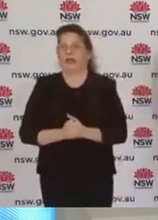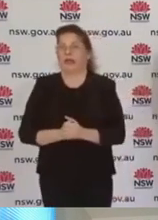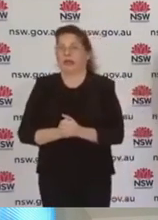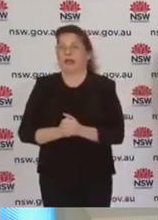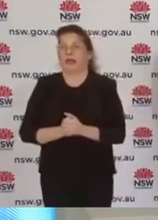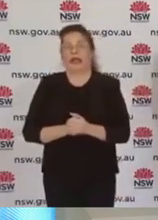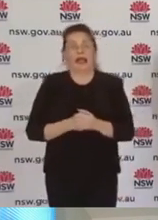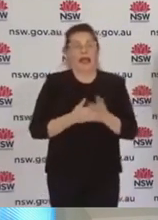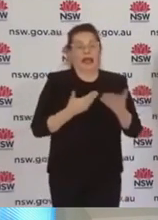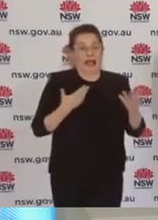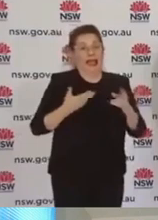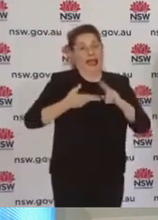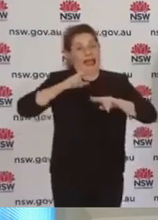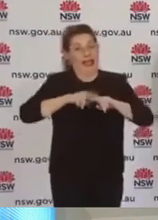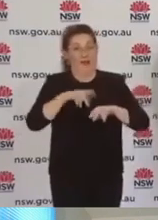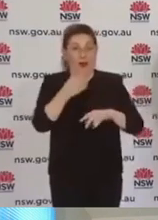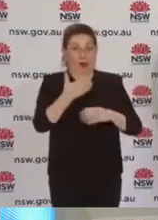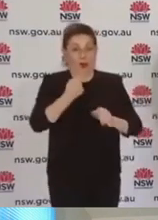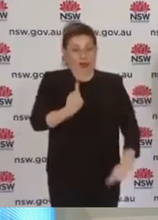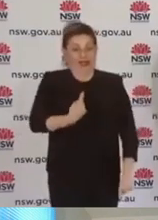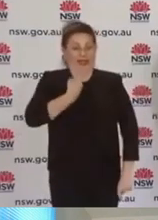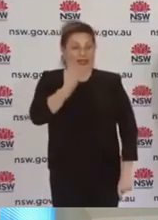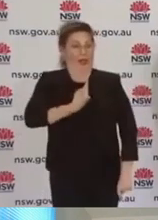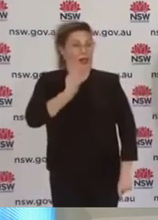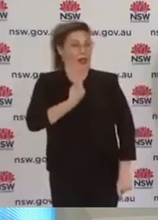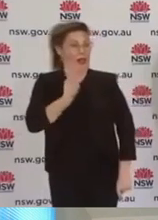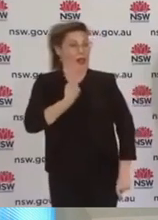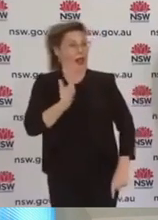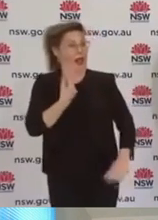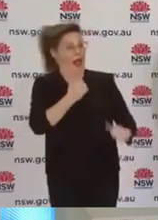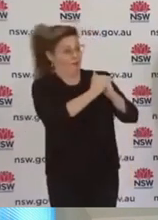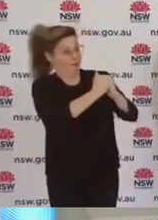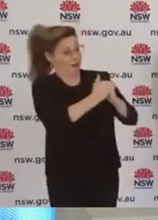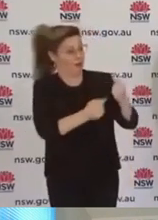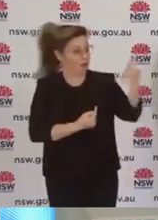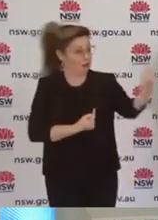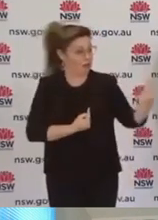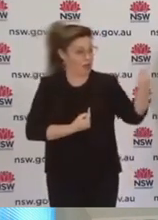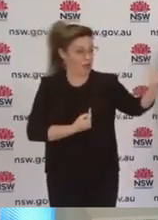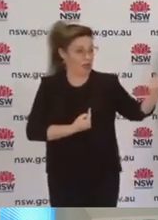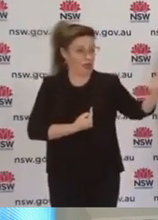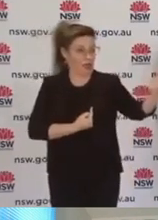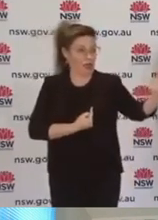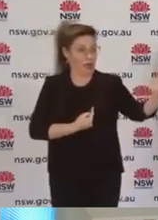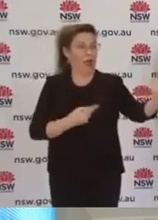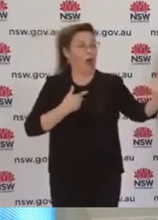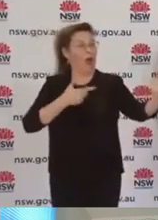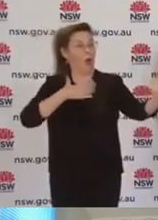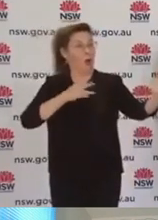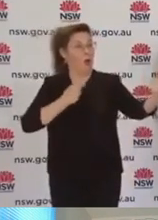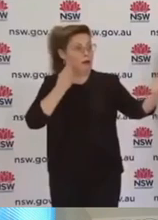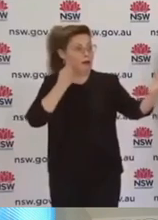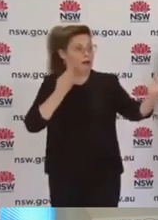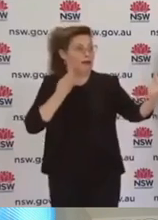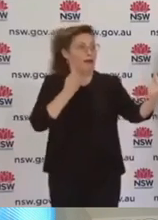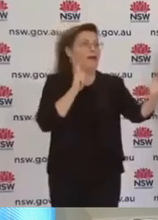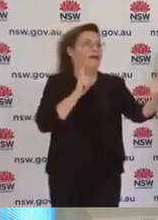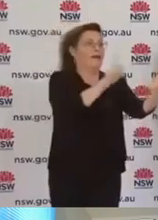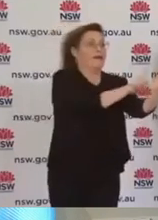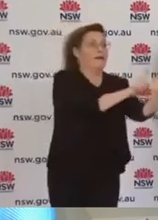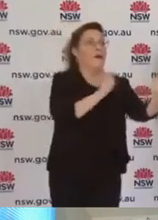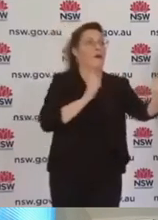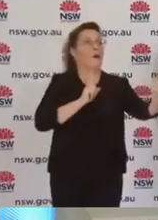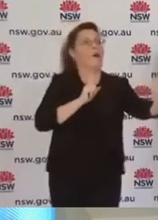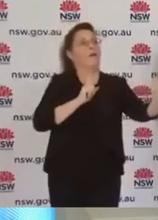abusing that rule. And also importantly, for regional New South Wales, you will need a permit to go into regional New South Wales,